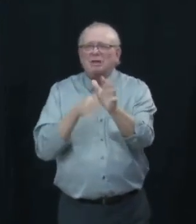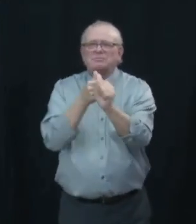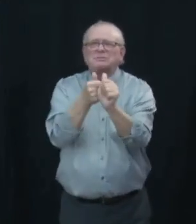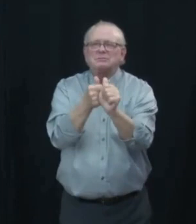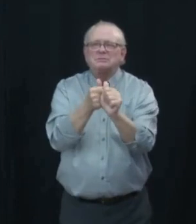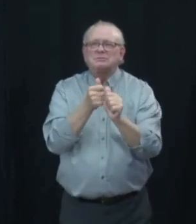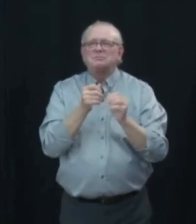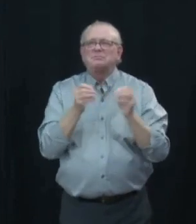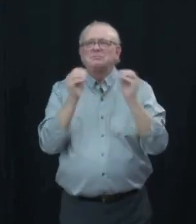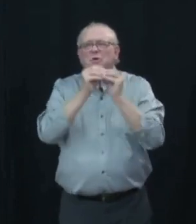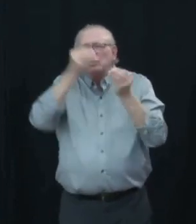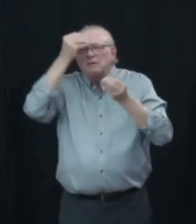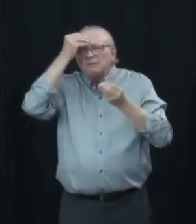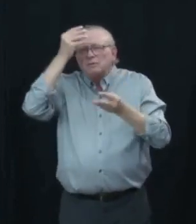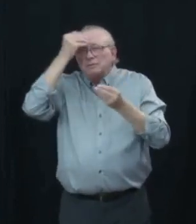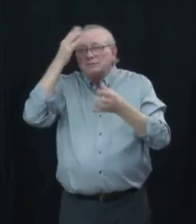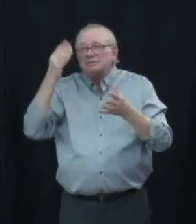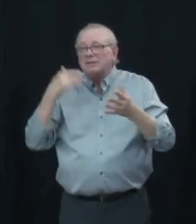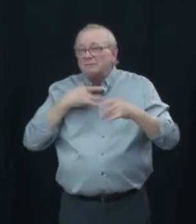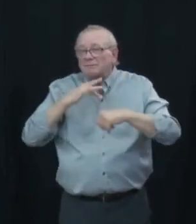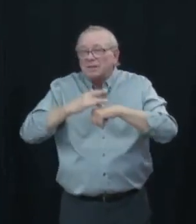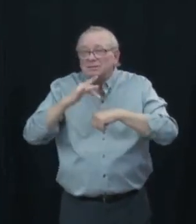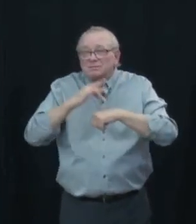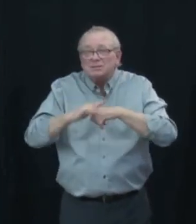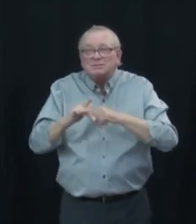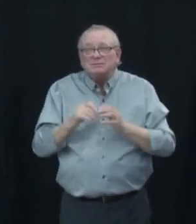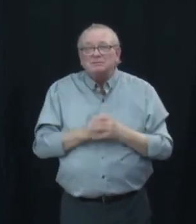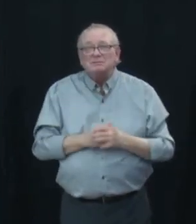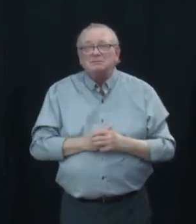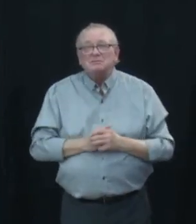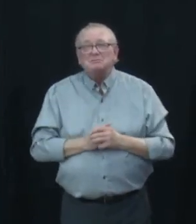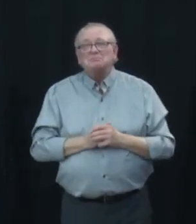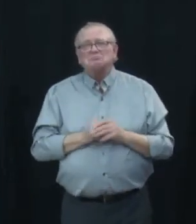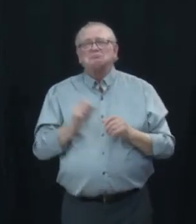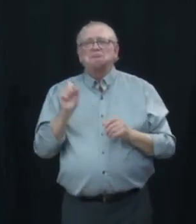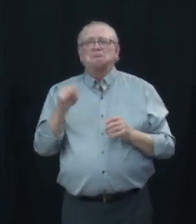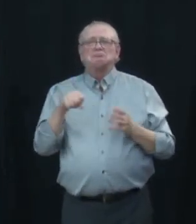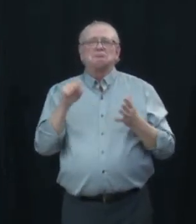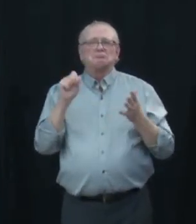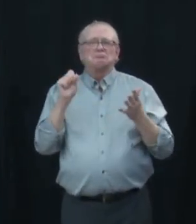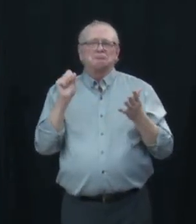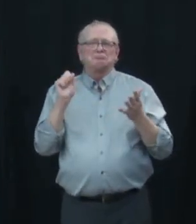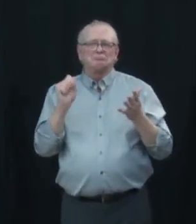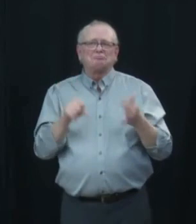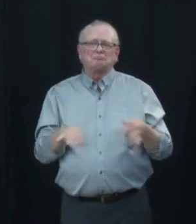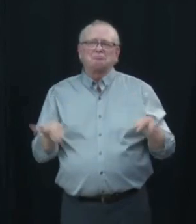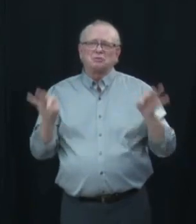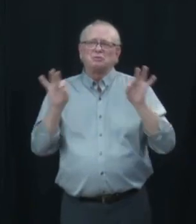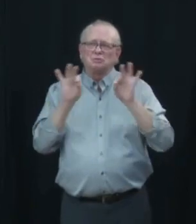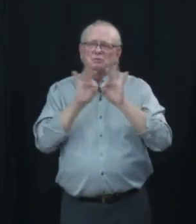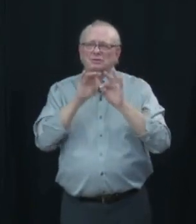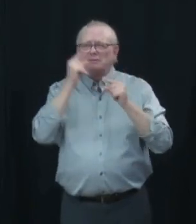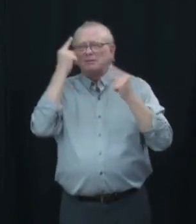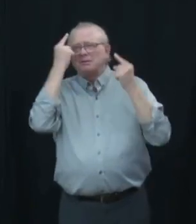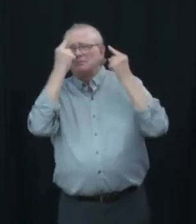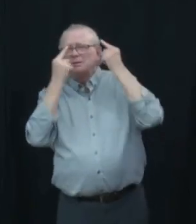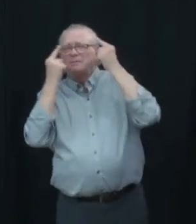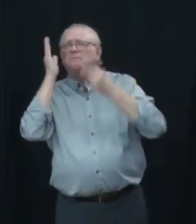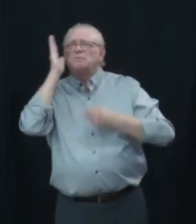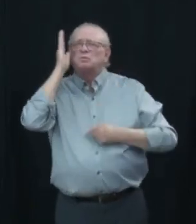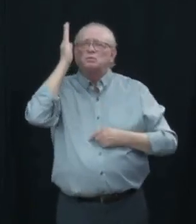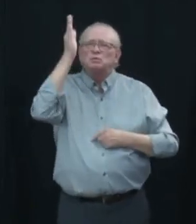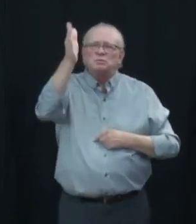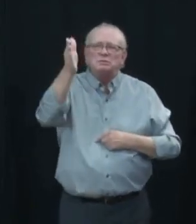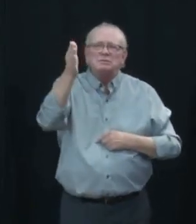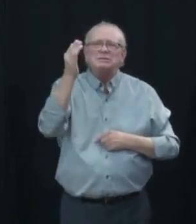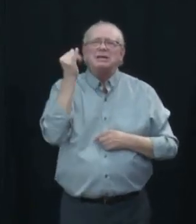but the the bottom line is that i think all of us will need to think about if we're in a time where covid